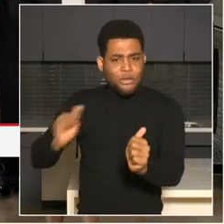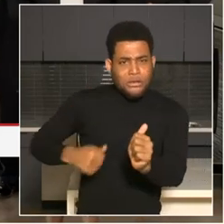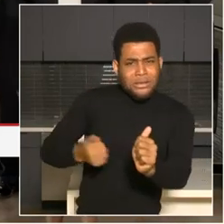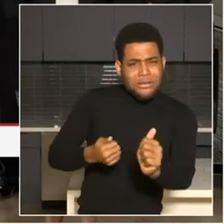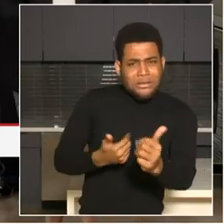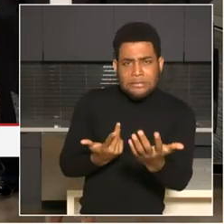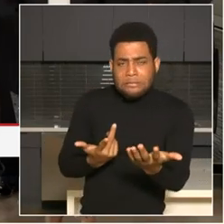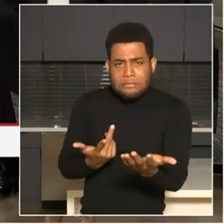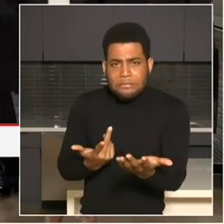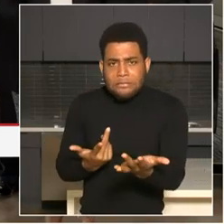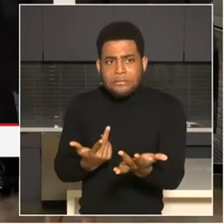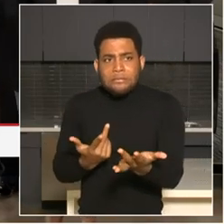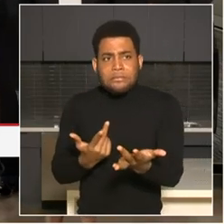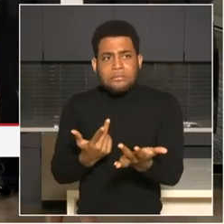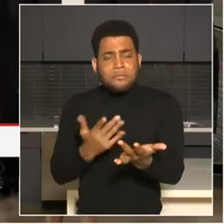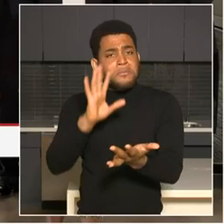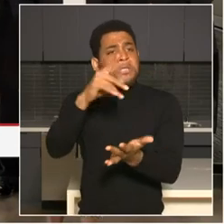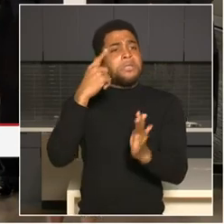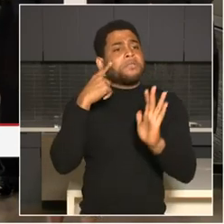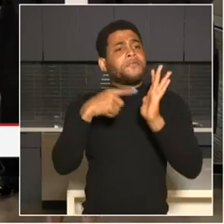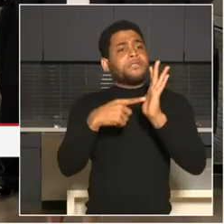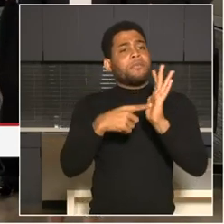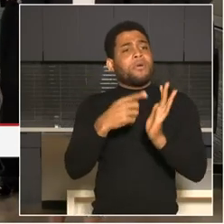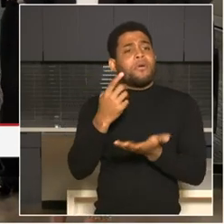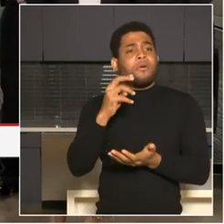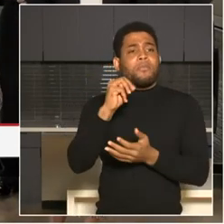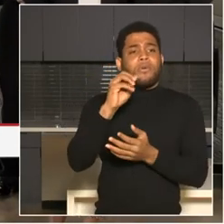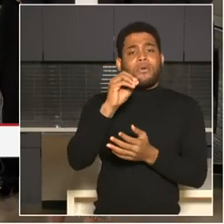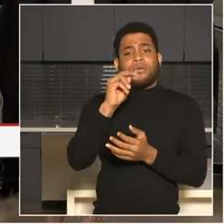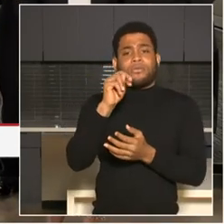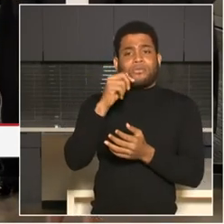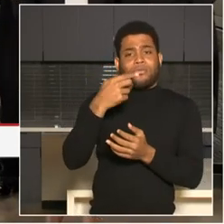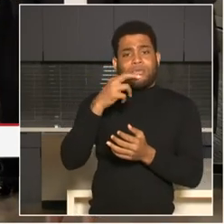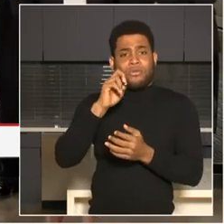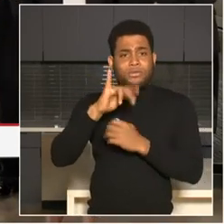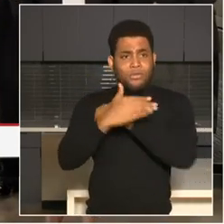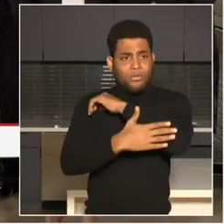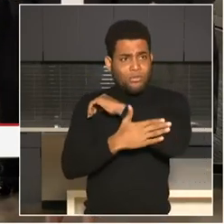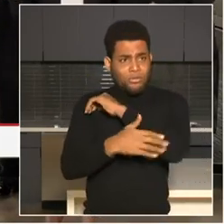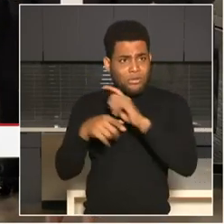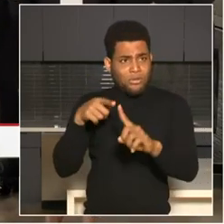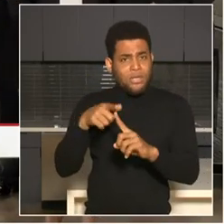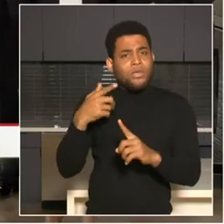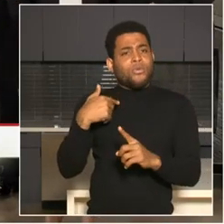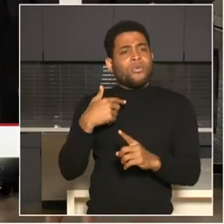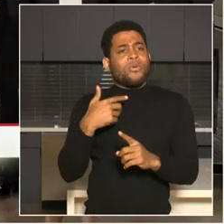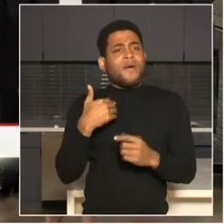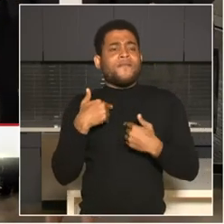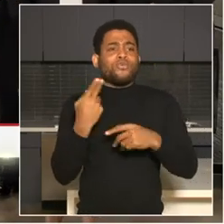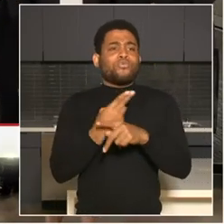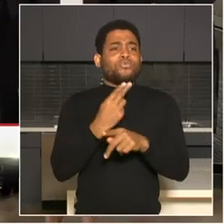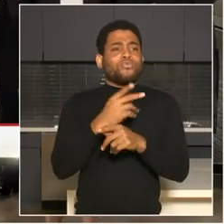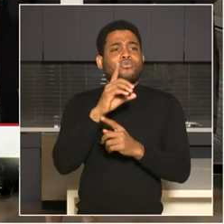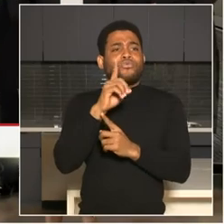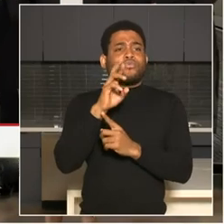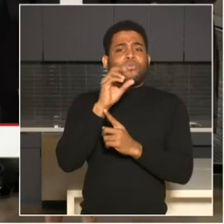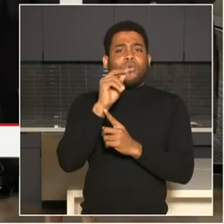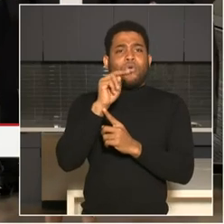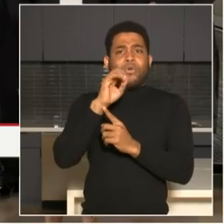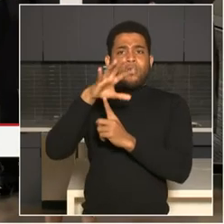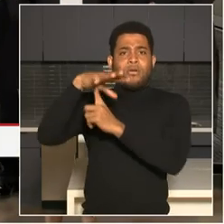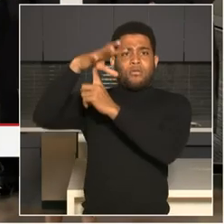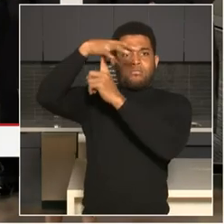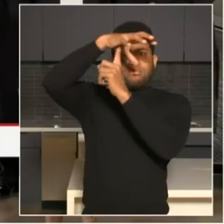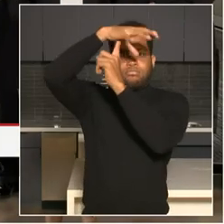they are piloting the use of a drone. I know here airspace is an issue. Does this take the place of what a